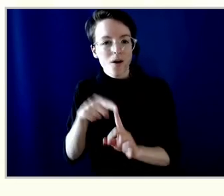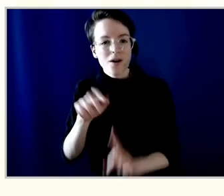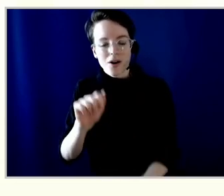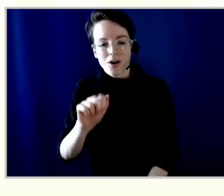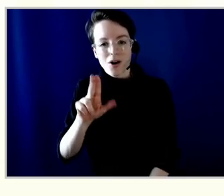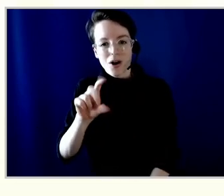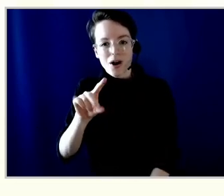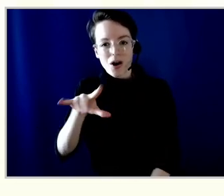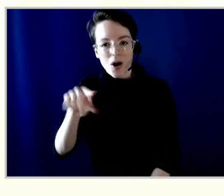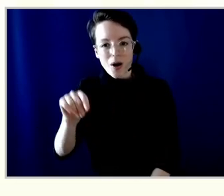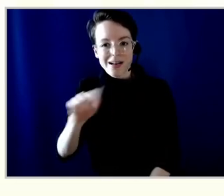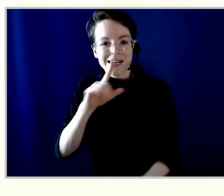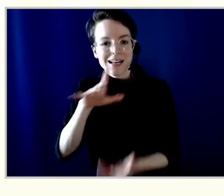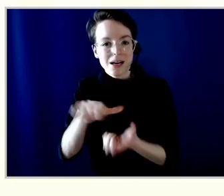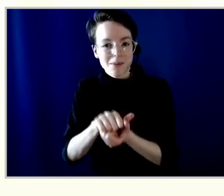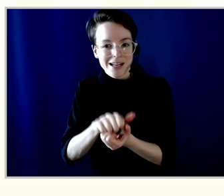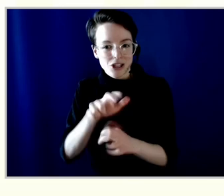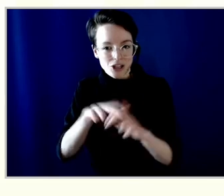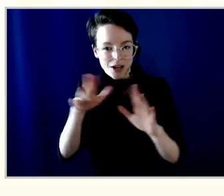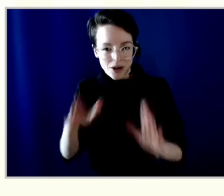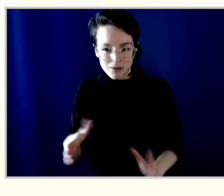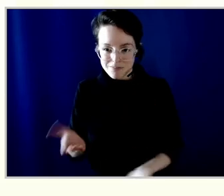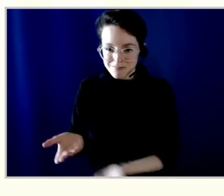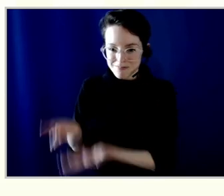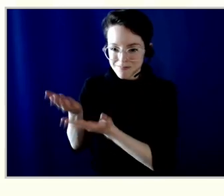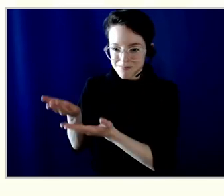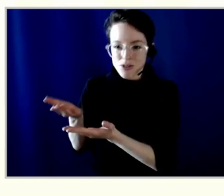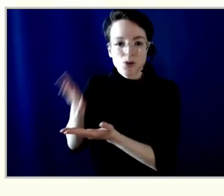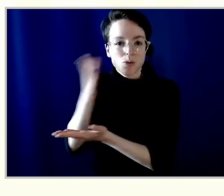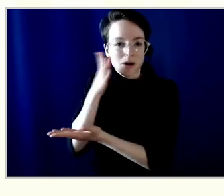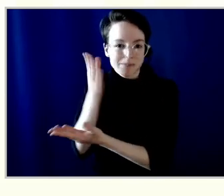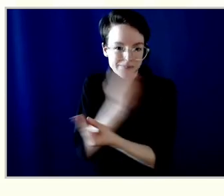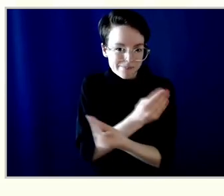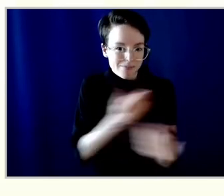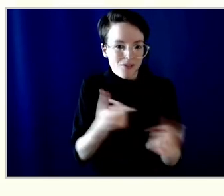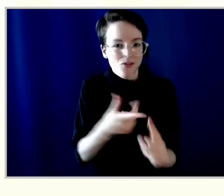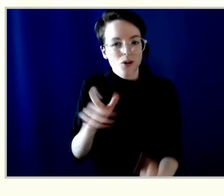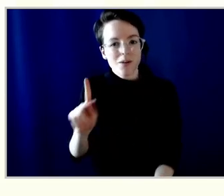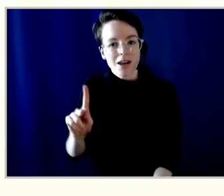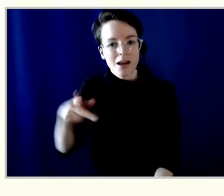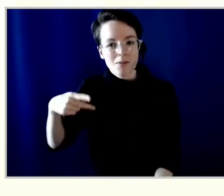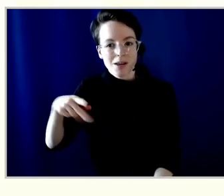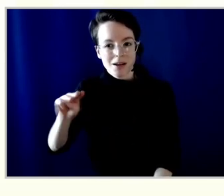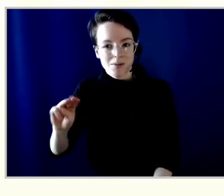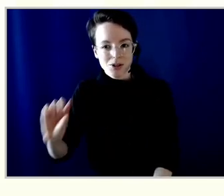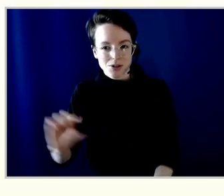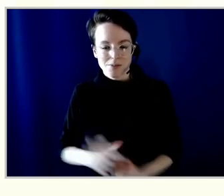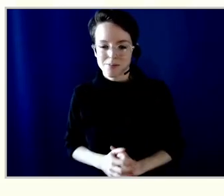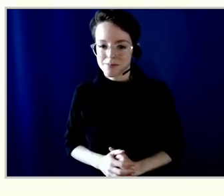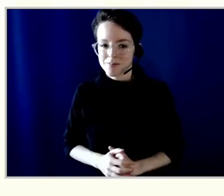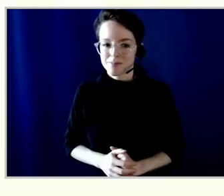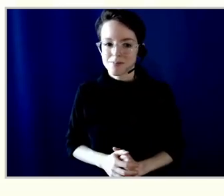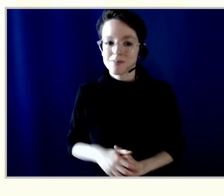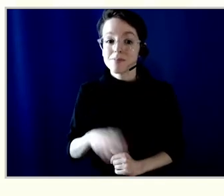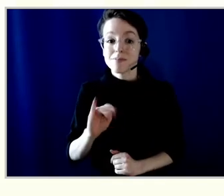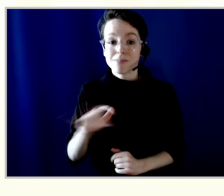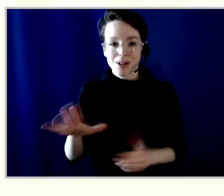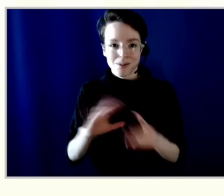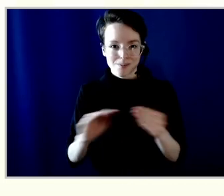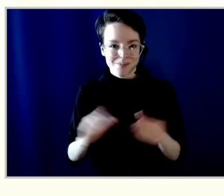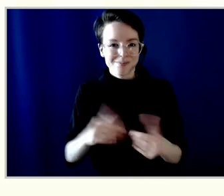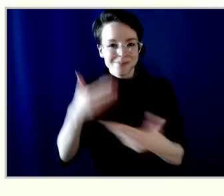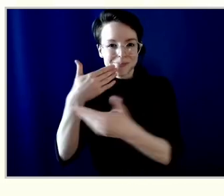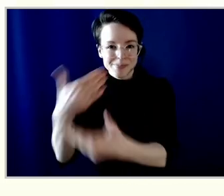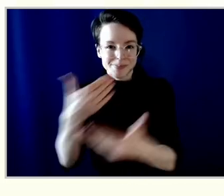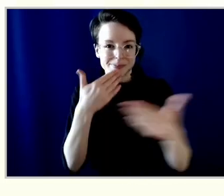Assurance Provider's Report on behalf of KPMG. Thank you, Anita. Good evening, everyone, and thank you